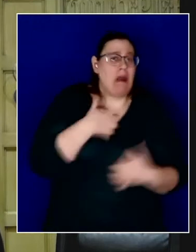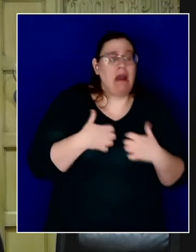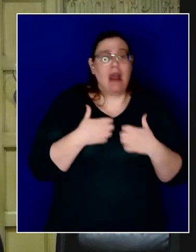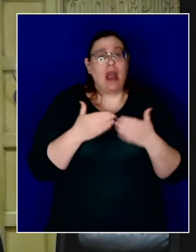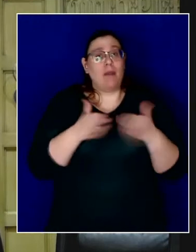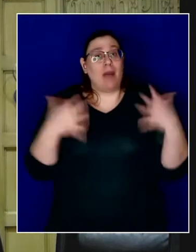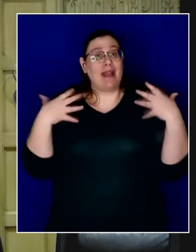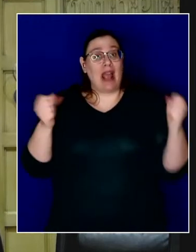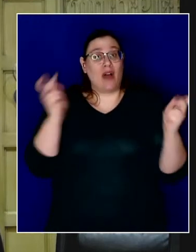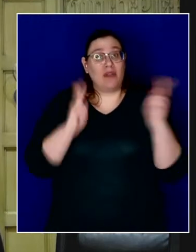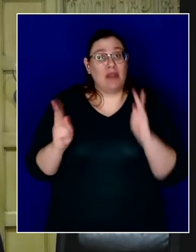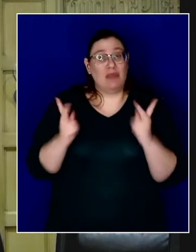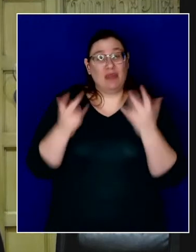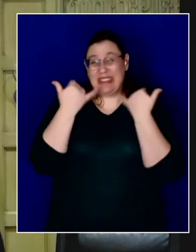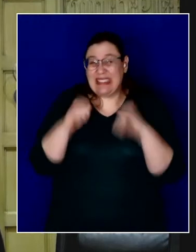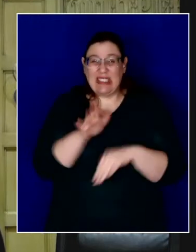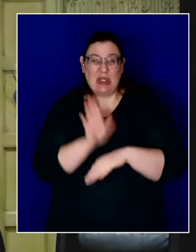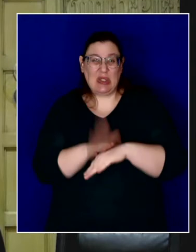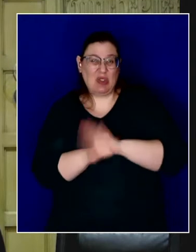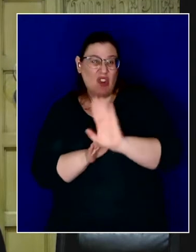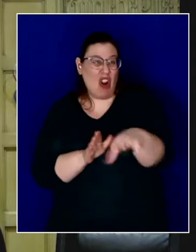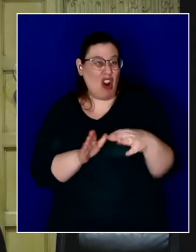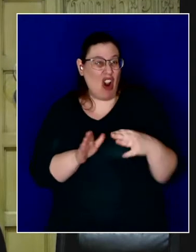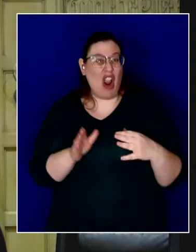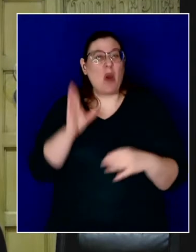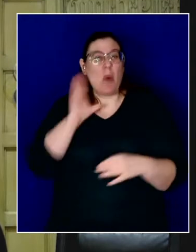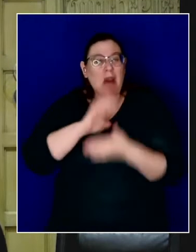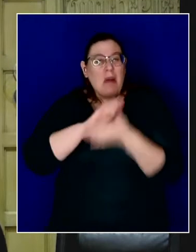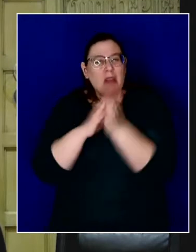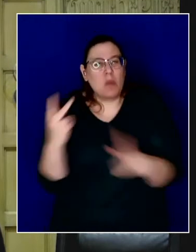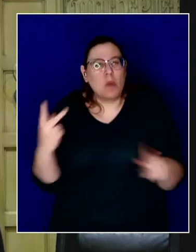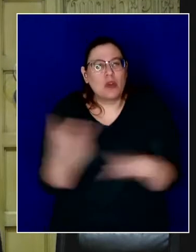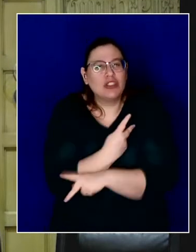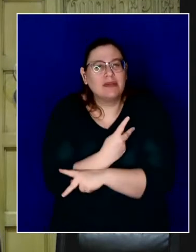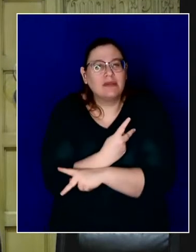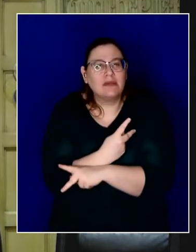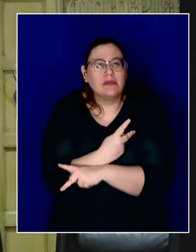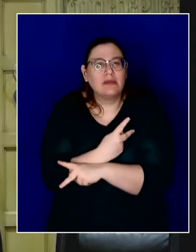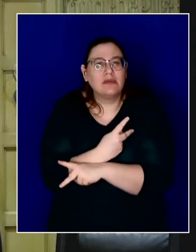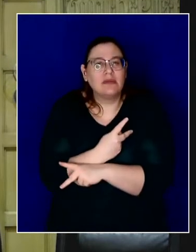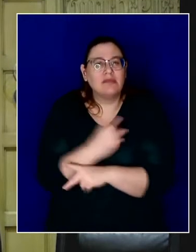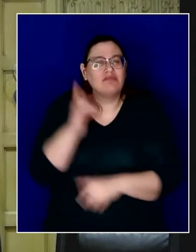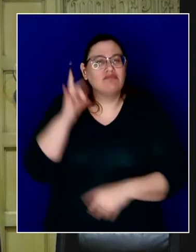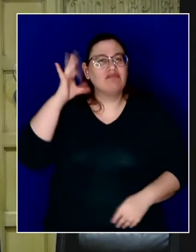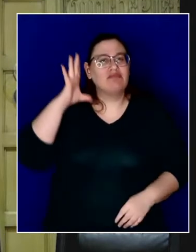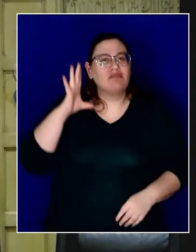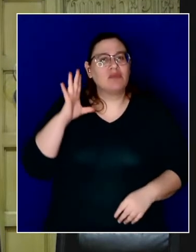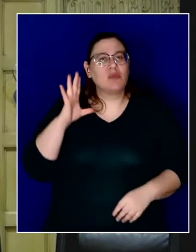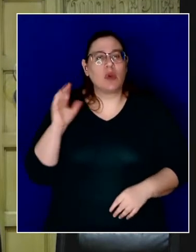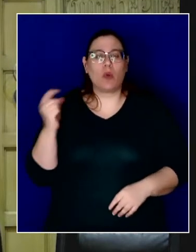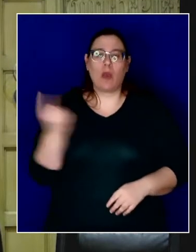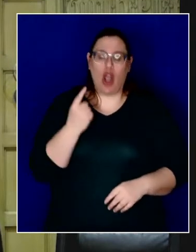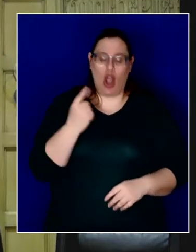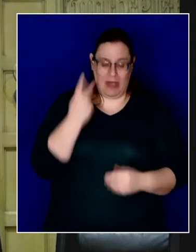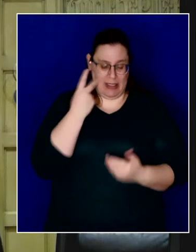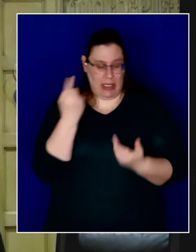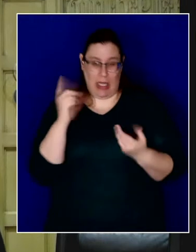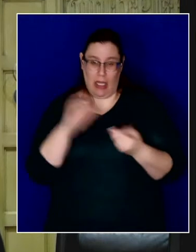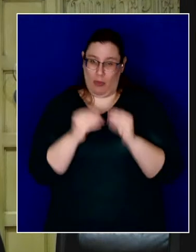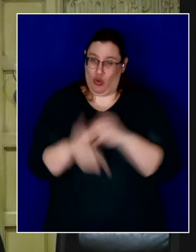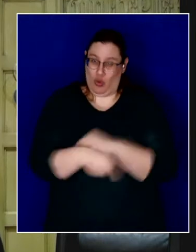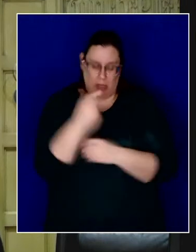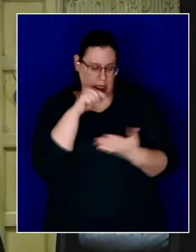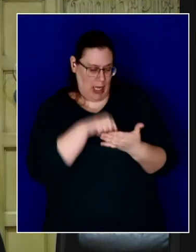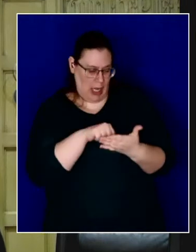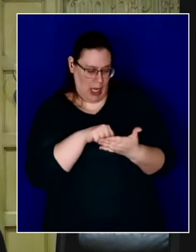still the worst numbers are yet to come. We always look at the current numbers and what's coming, and we look